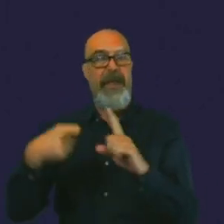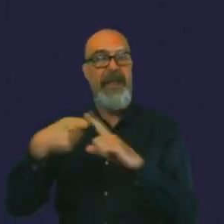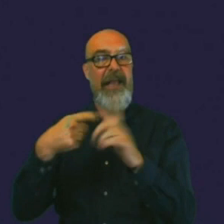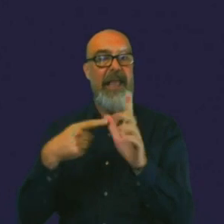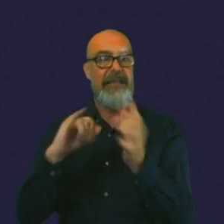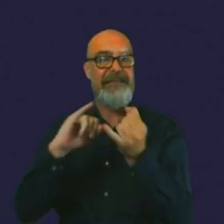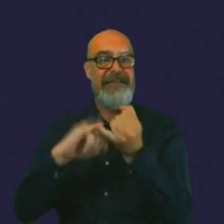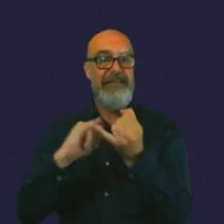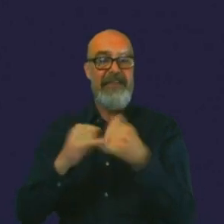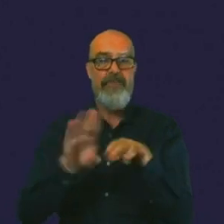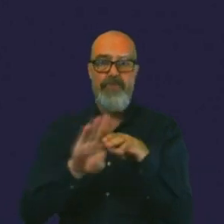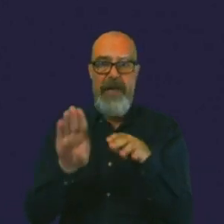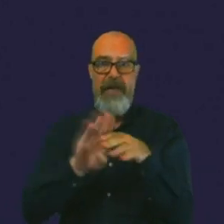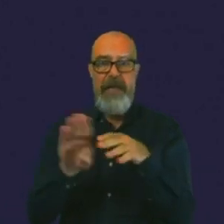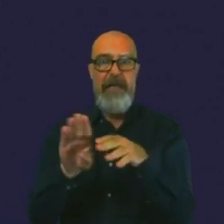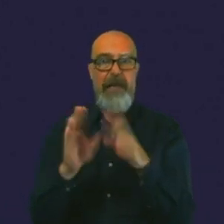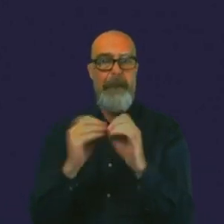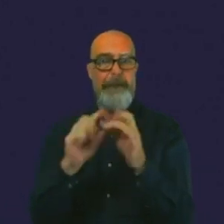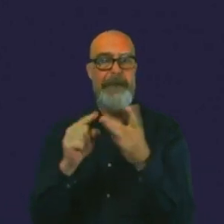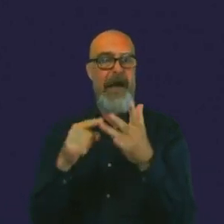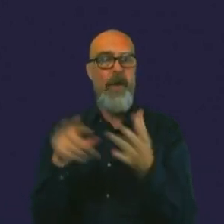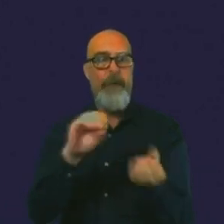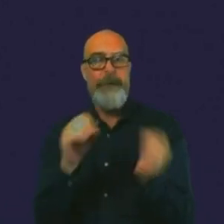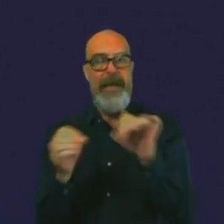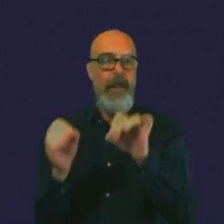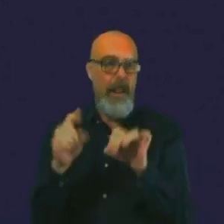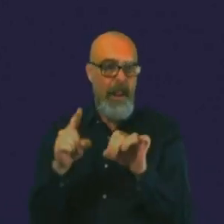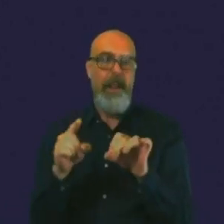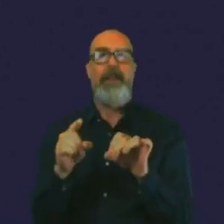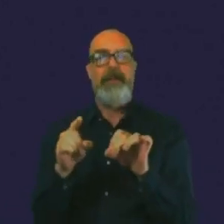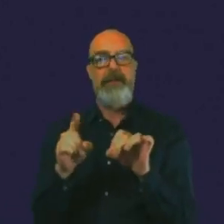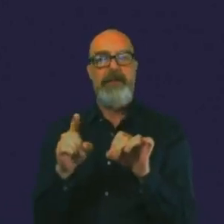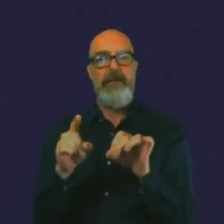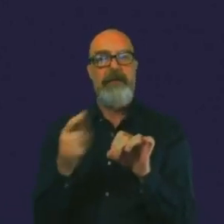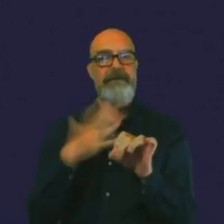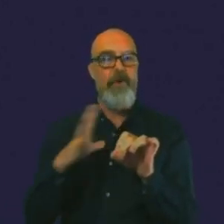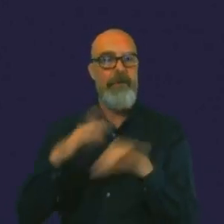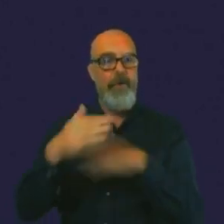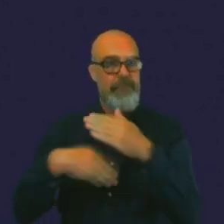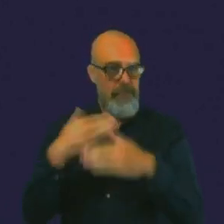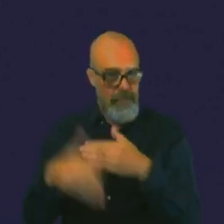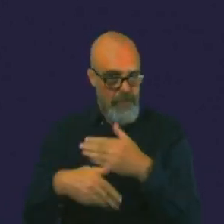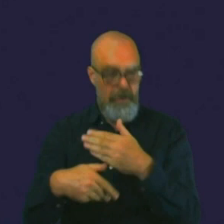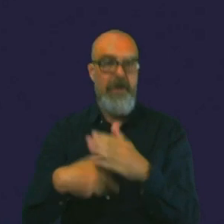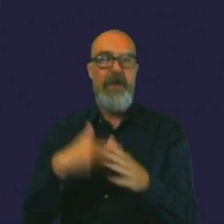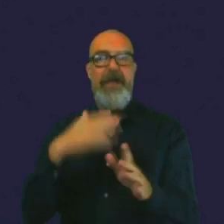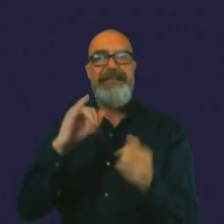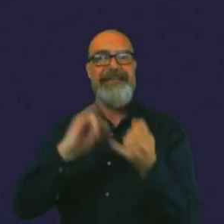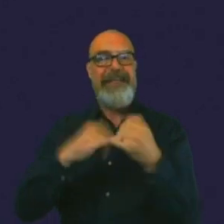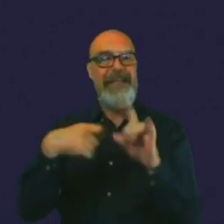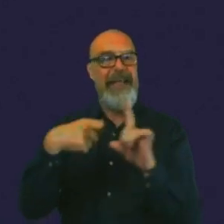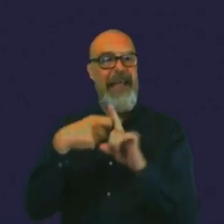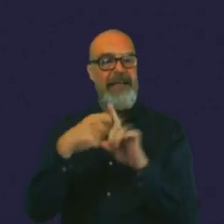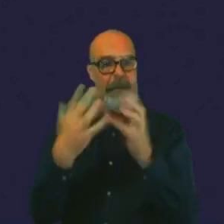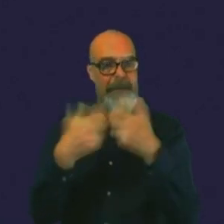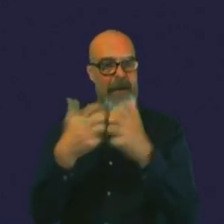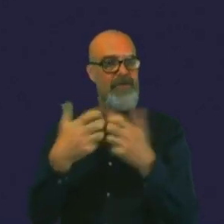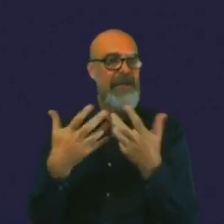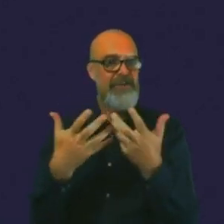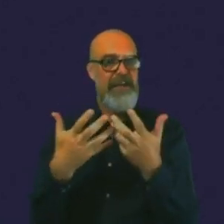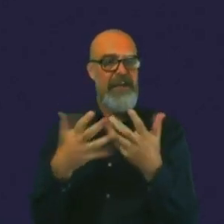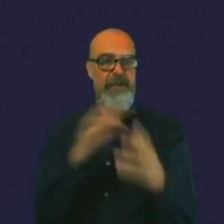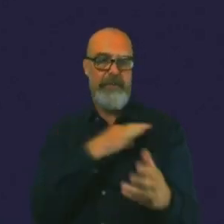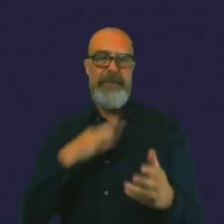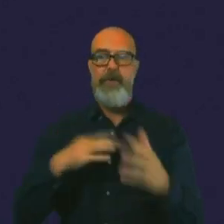biomedical scientist from John Radcliffe Hospital, Zachary Cater, a mechanical engineer in medical technologies at Cambridge